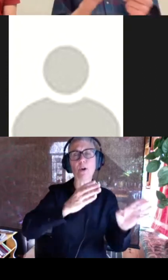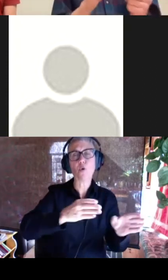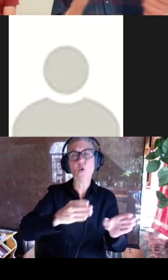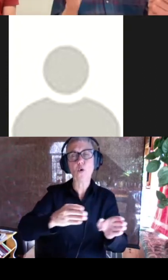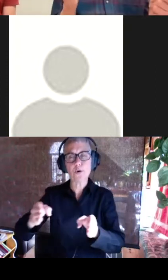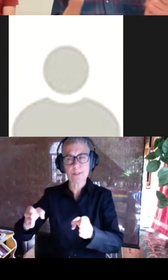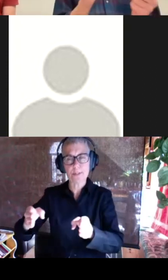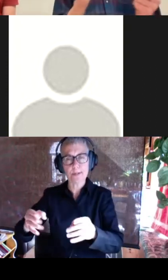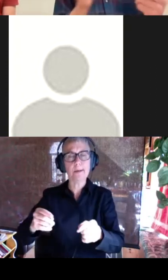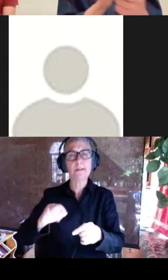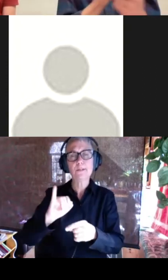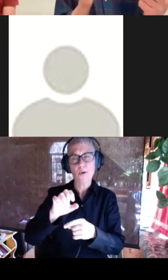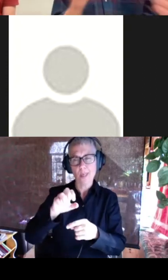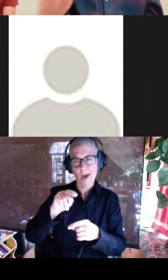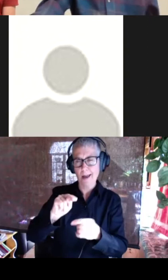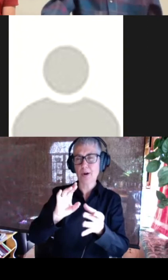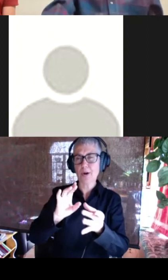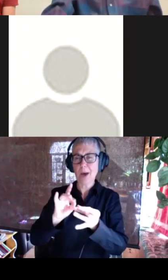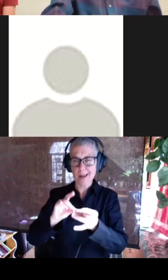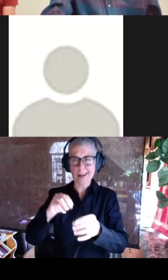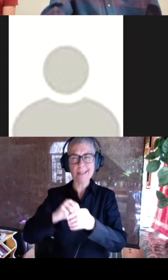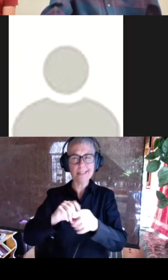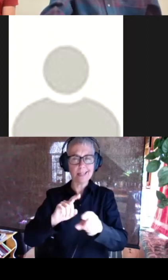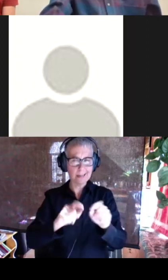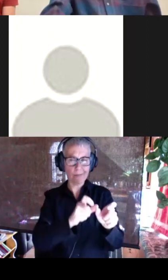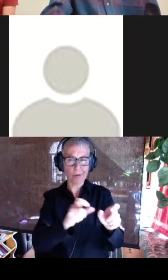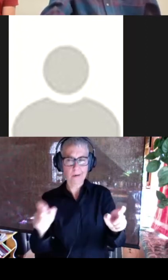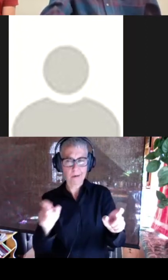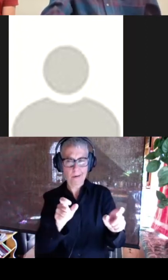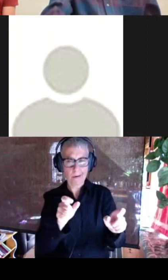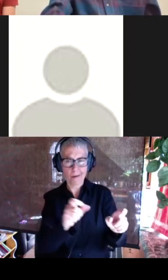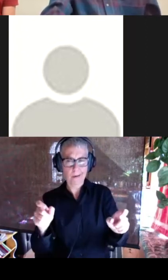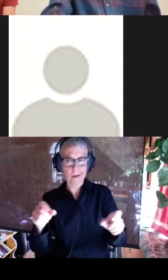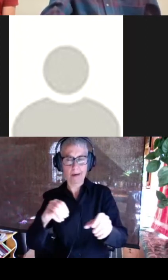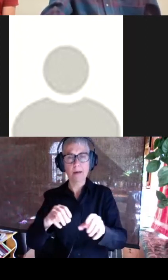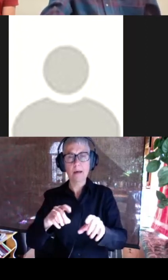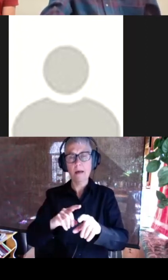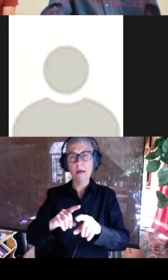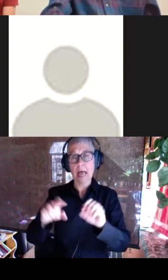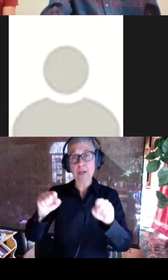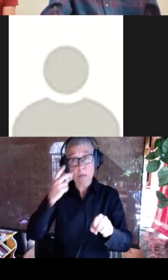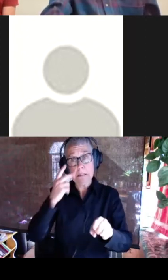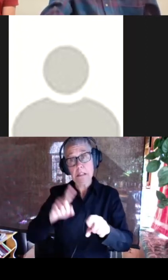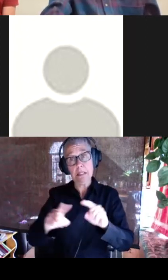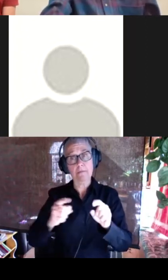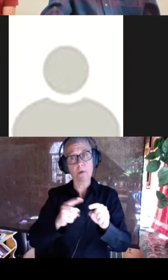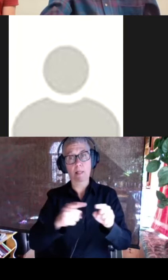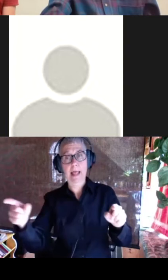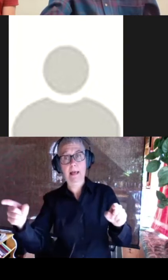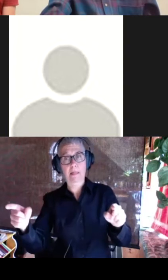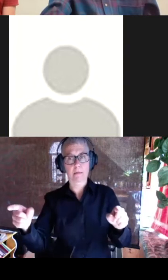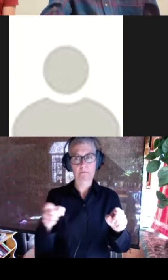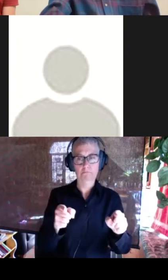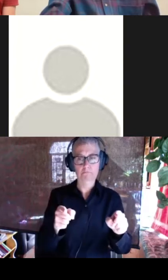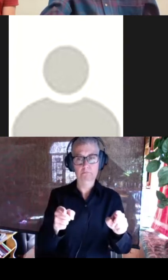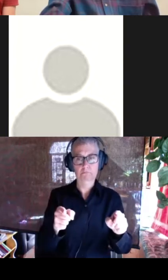chunks actually appear in different orders in primary sequence and you can also kind of just see the difference in lengths of proteins that the